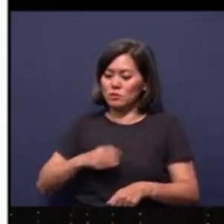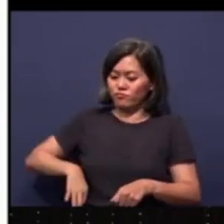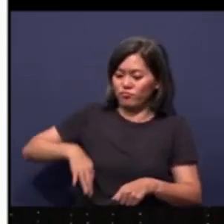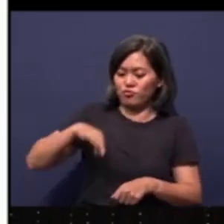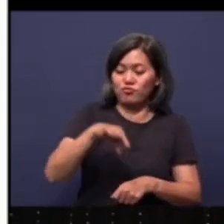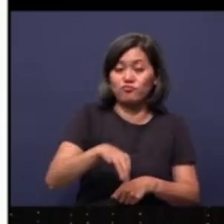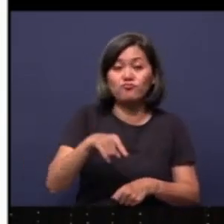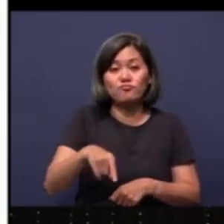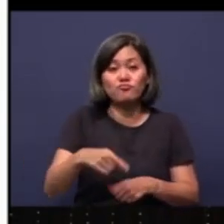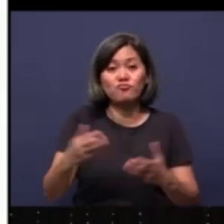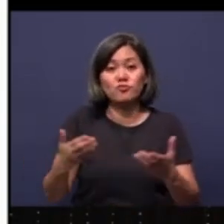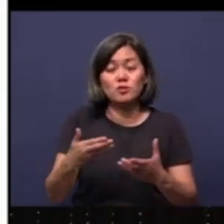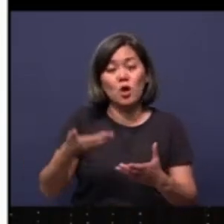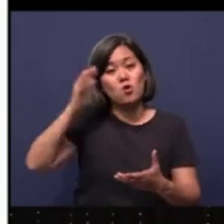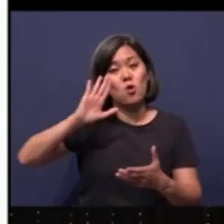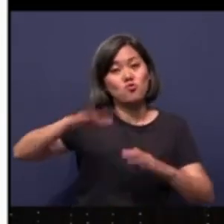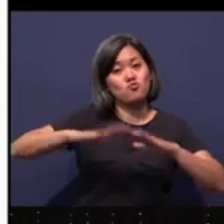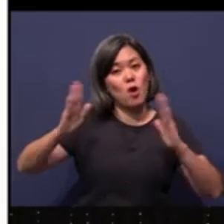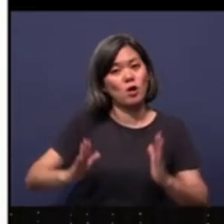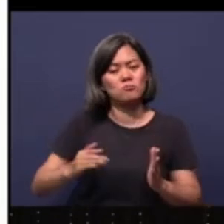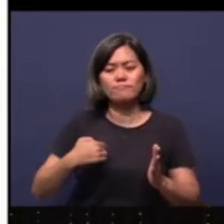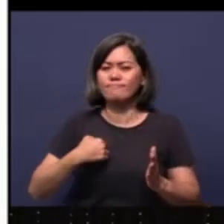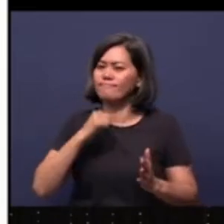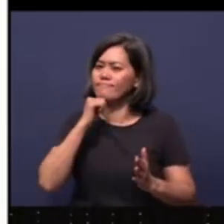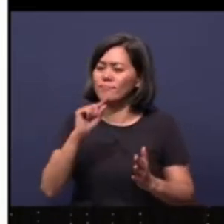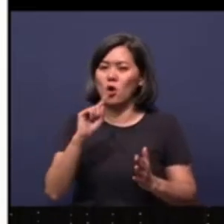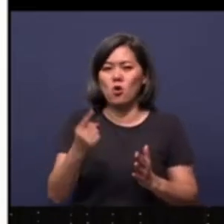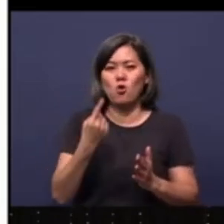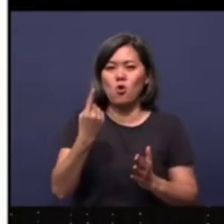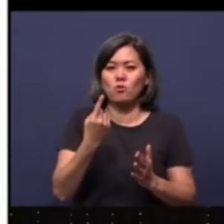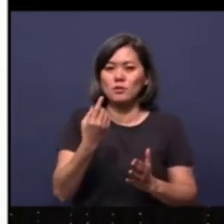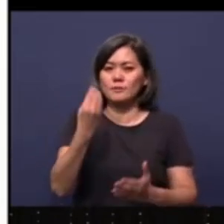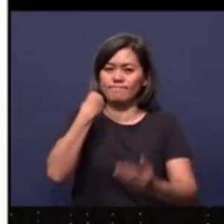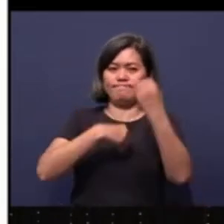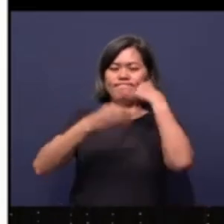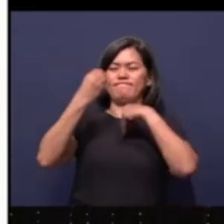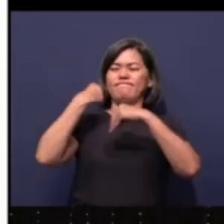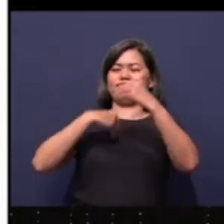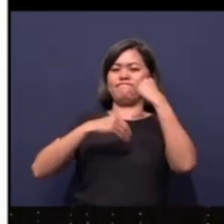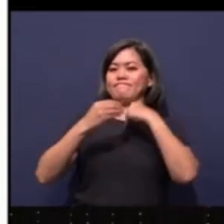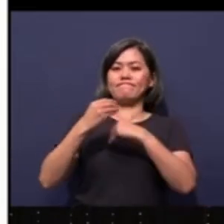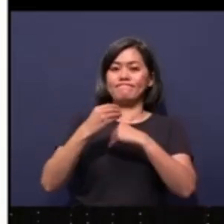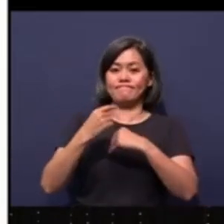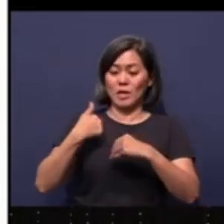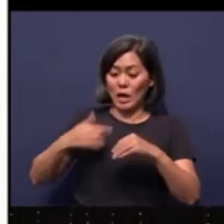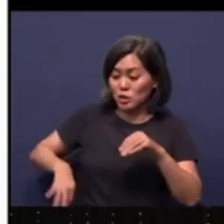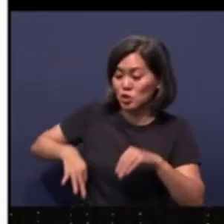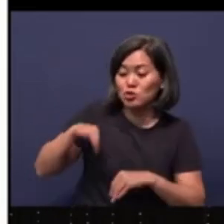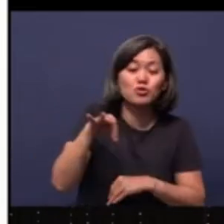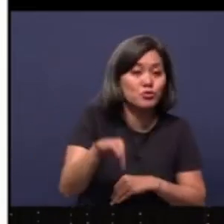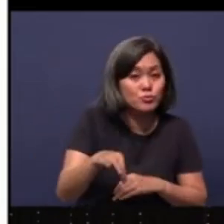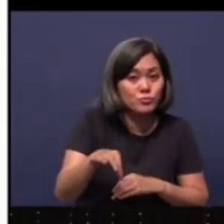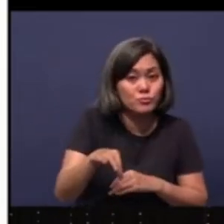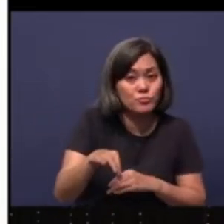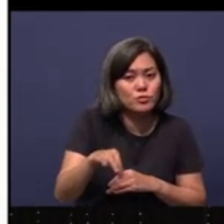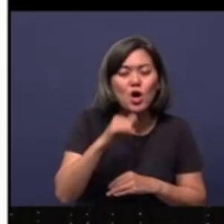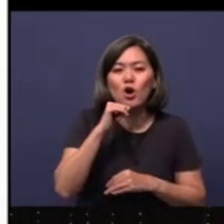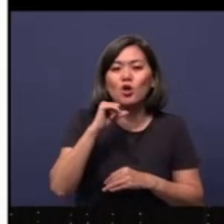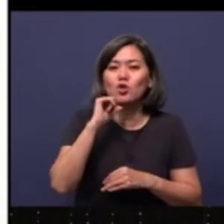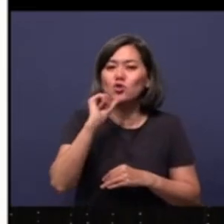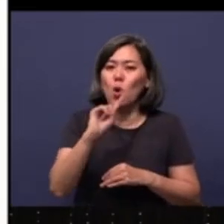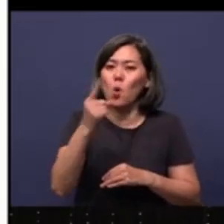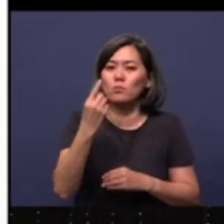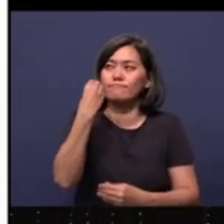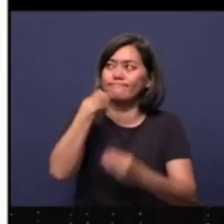to the house of God. I will not just be a consumer. I will be a contributor, not a